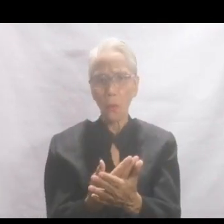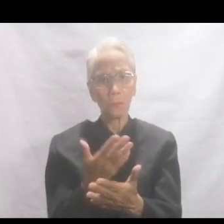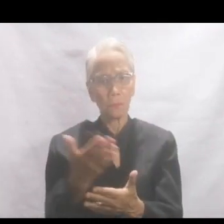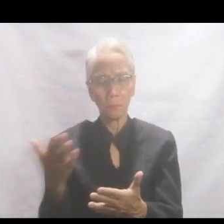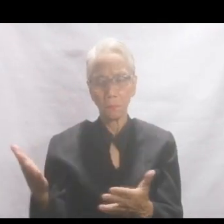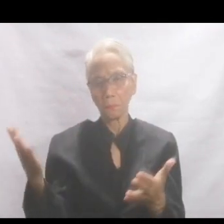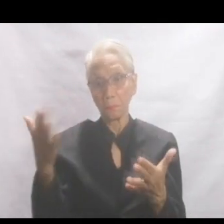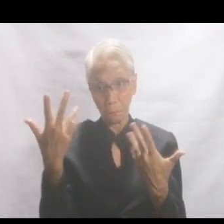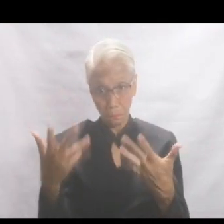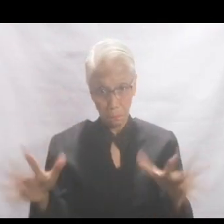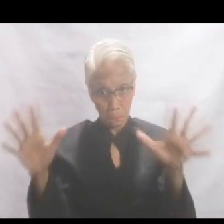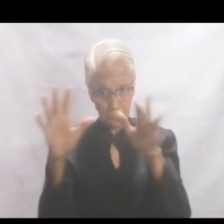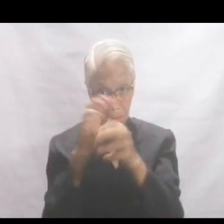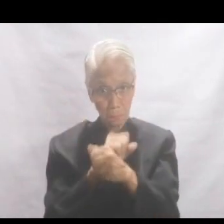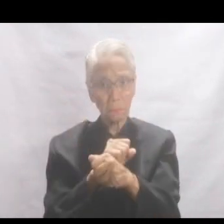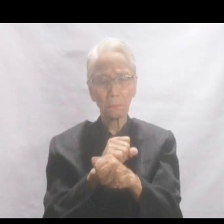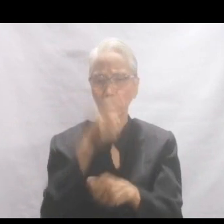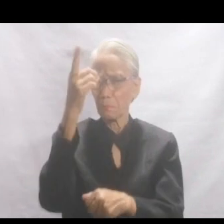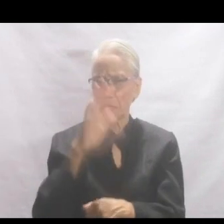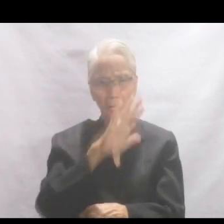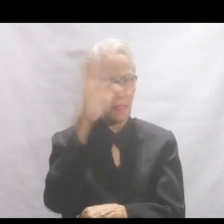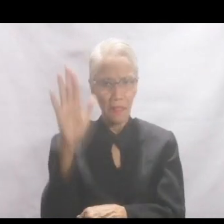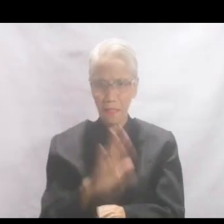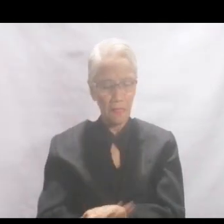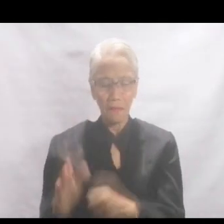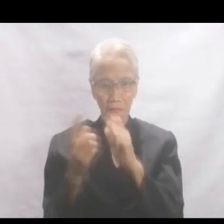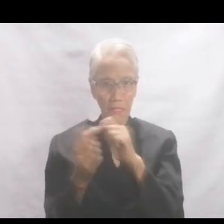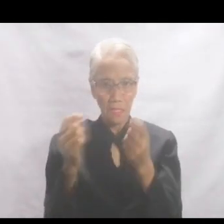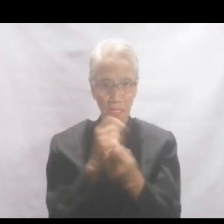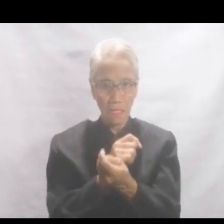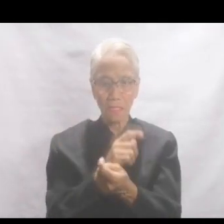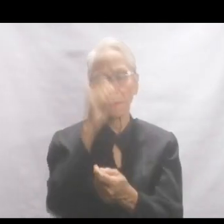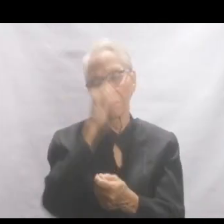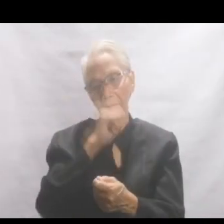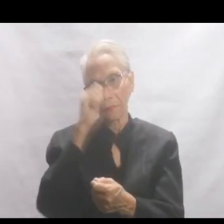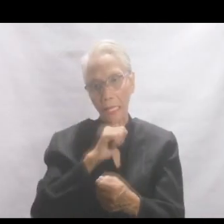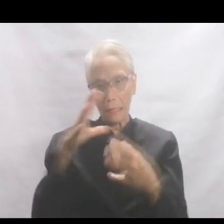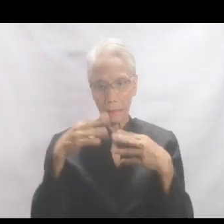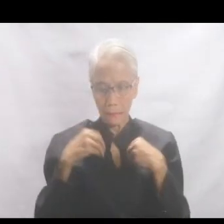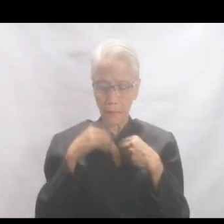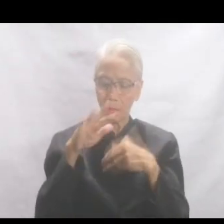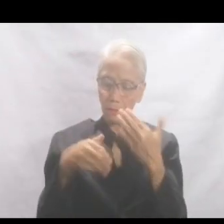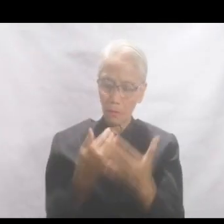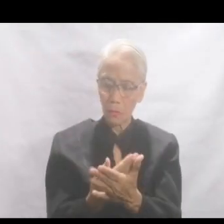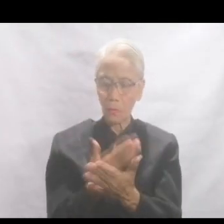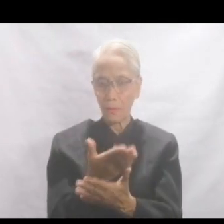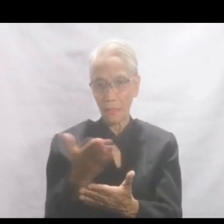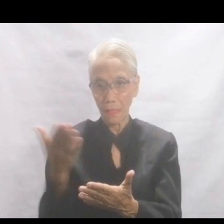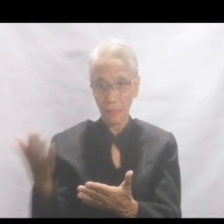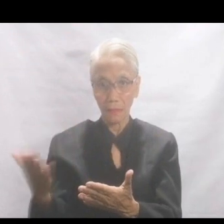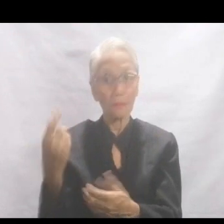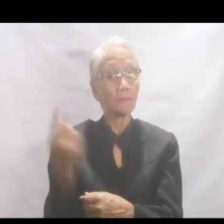things are passing. God never changes. Patience obtains all things.